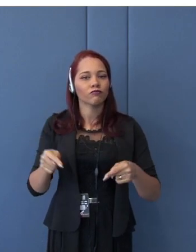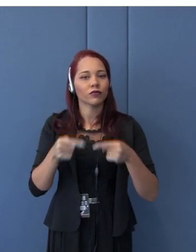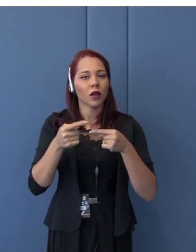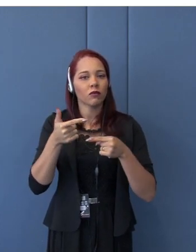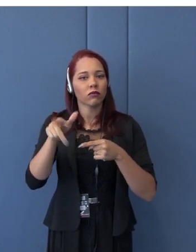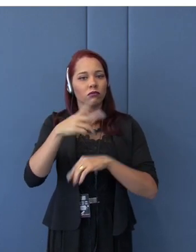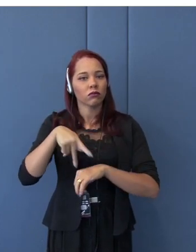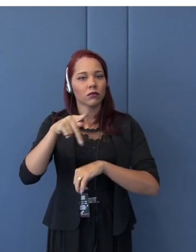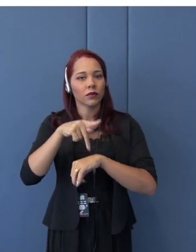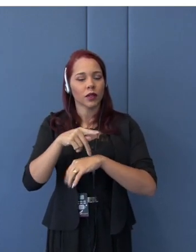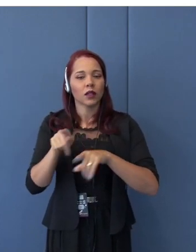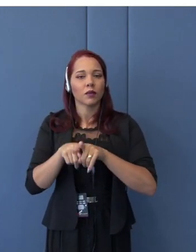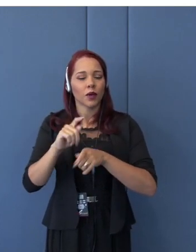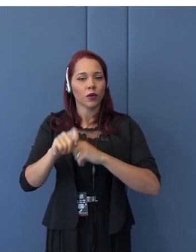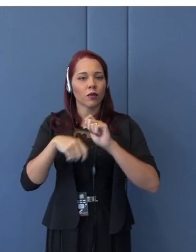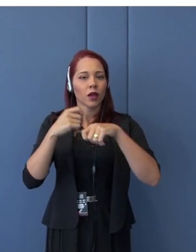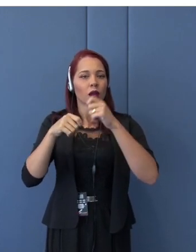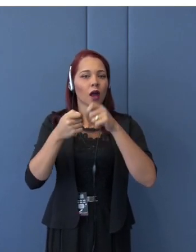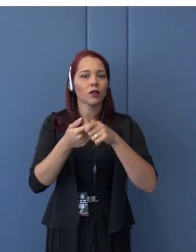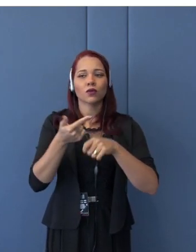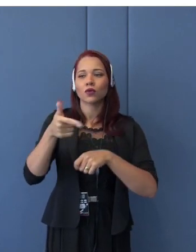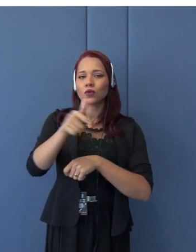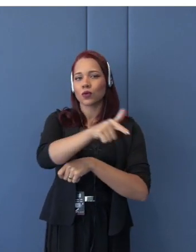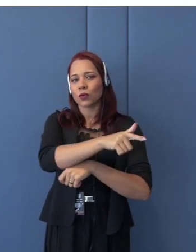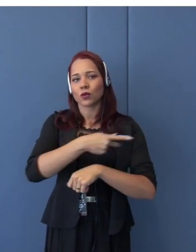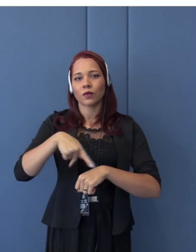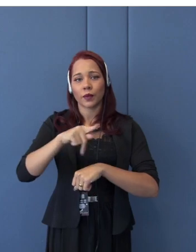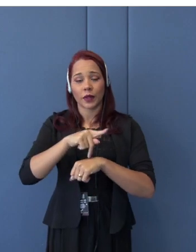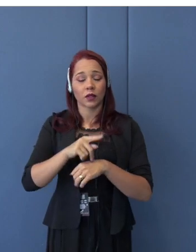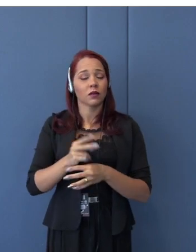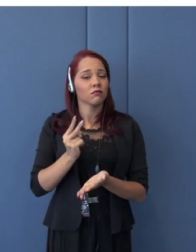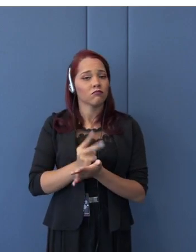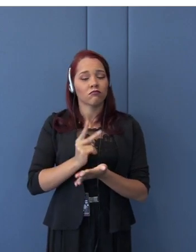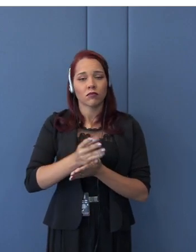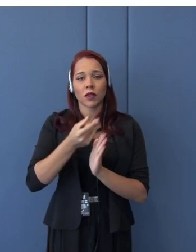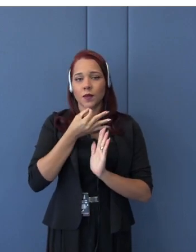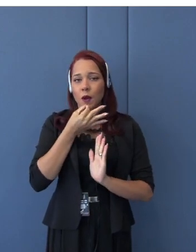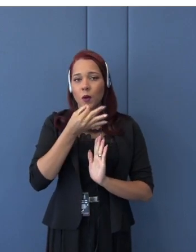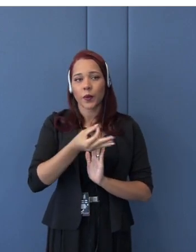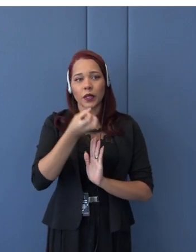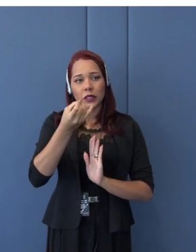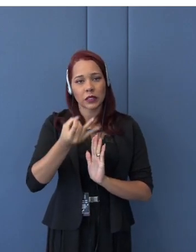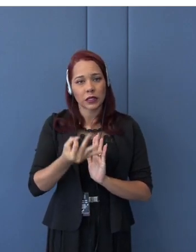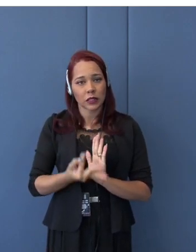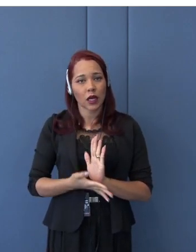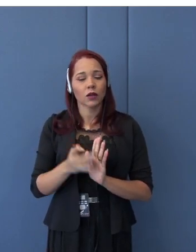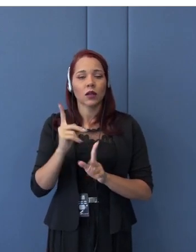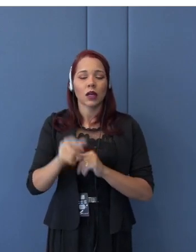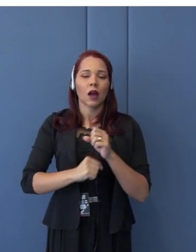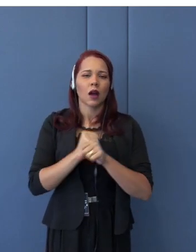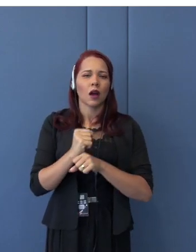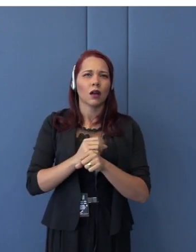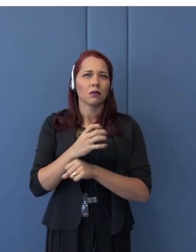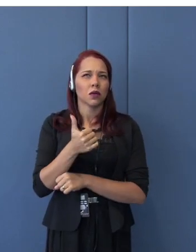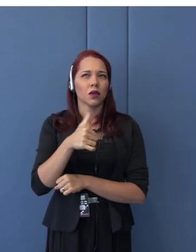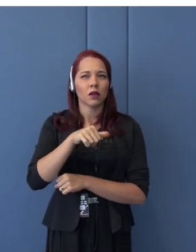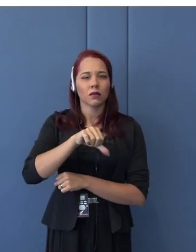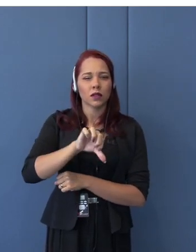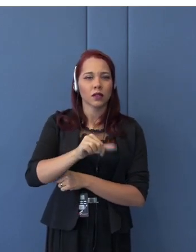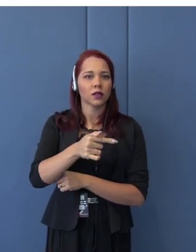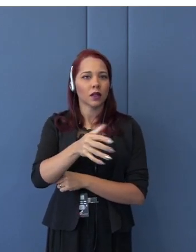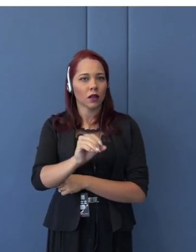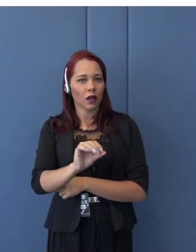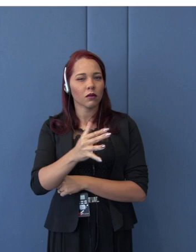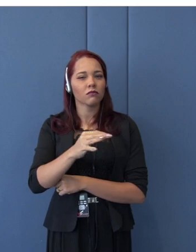The same argument has been taken place in the 1970s, late 1970s and the 80s, that Japan